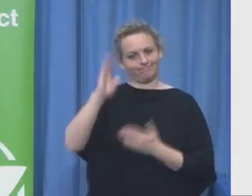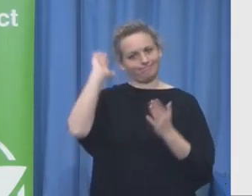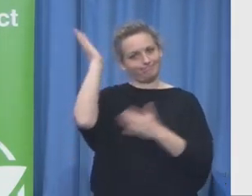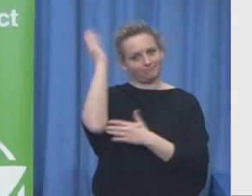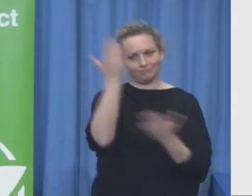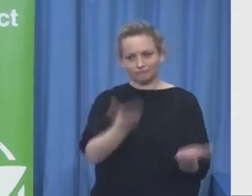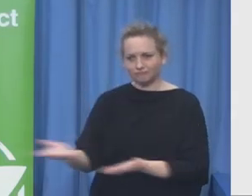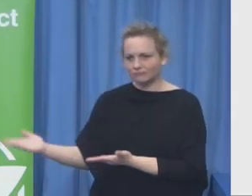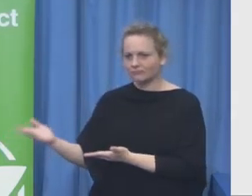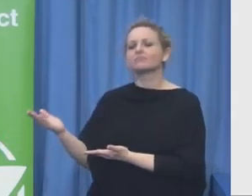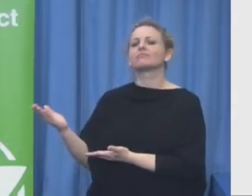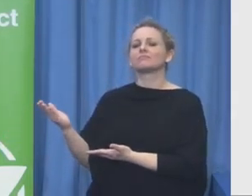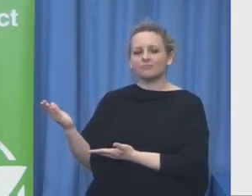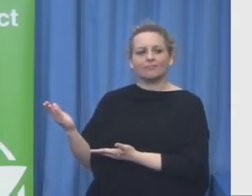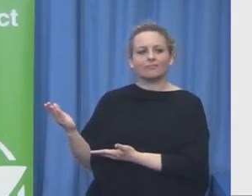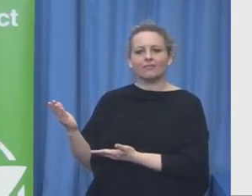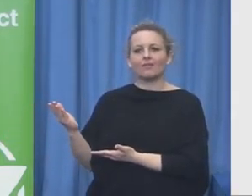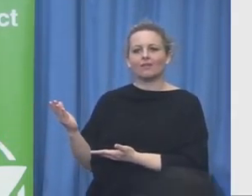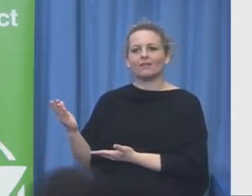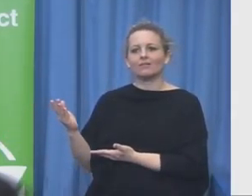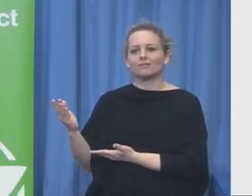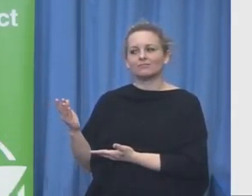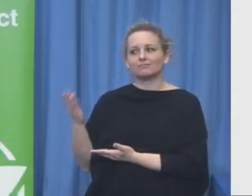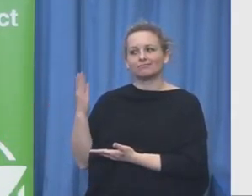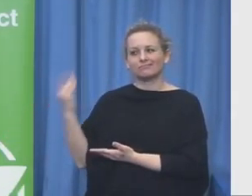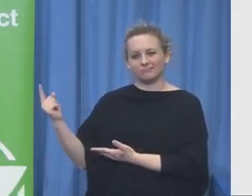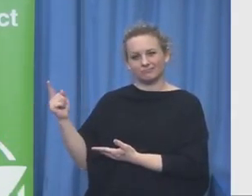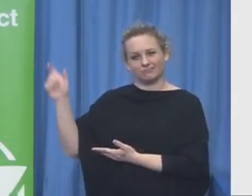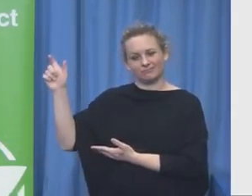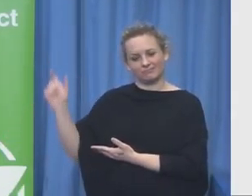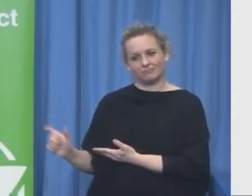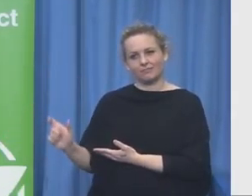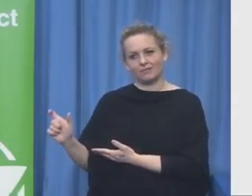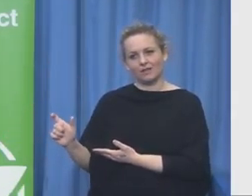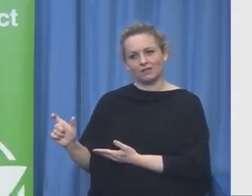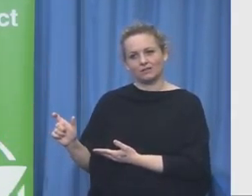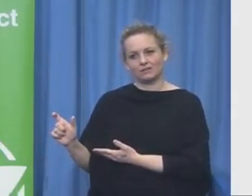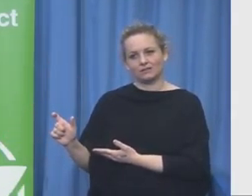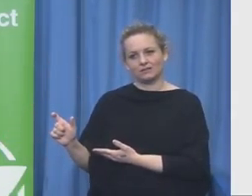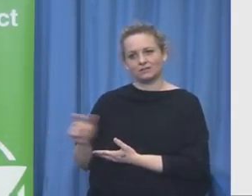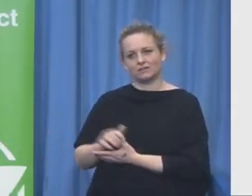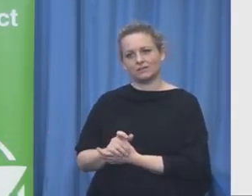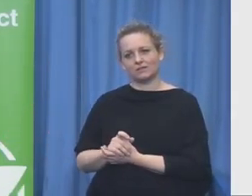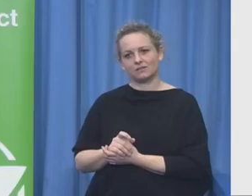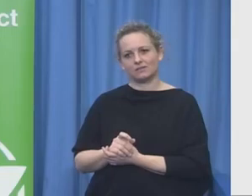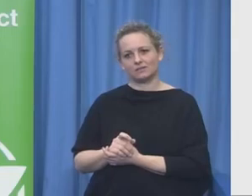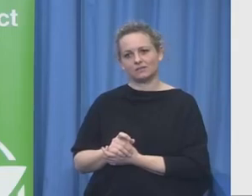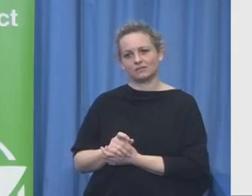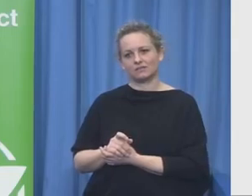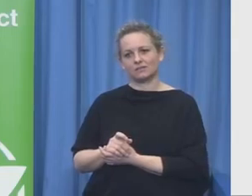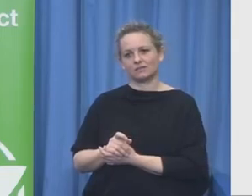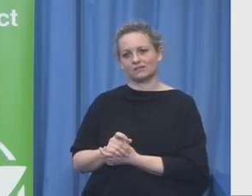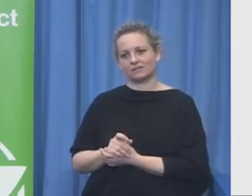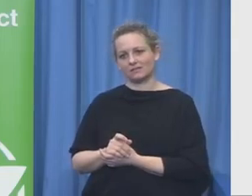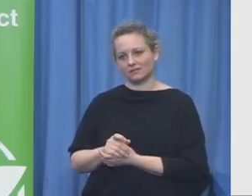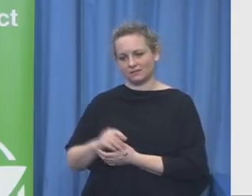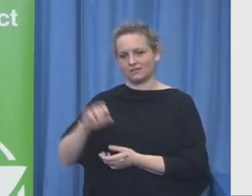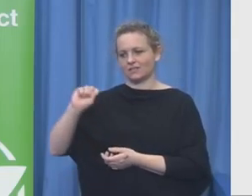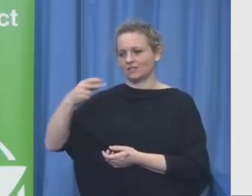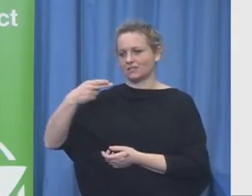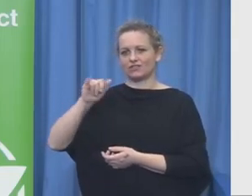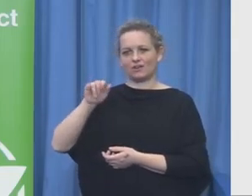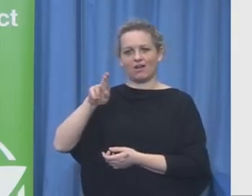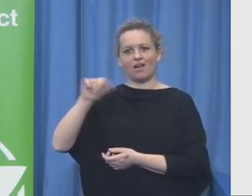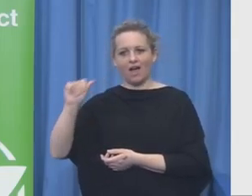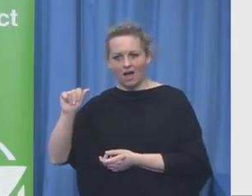collaboration from many many sectors and Shira is going to talk about her experience both from Israel and from America. So a